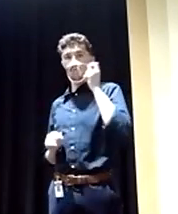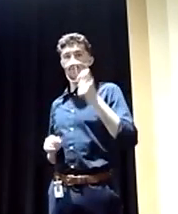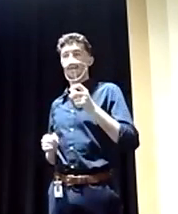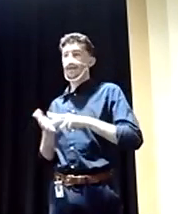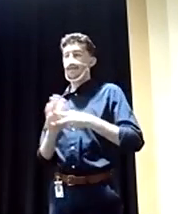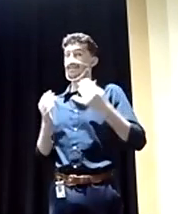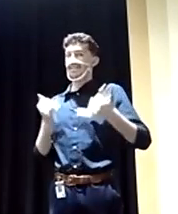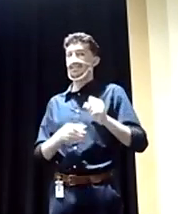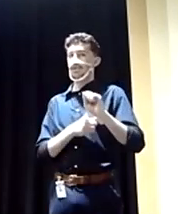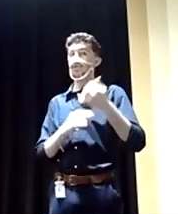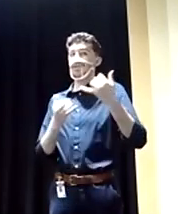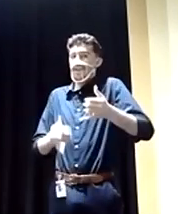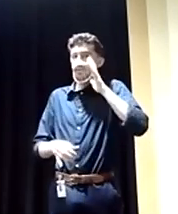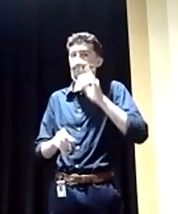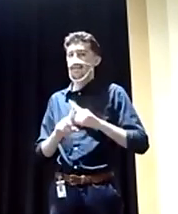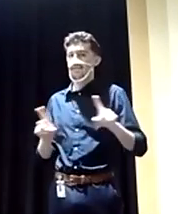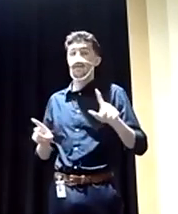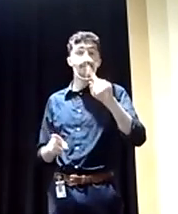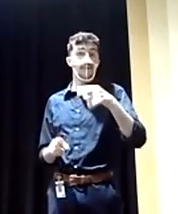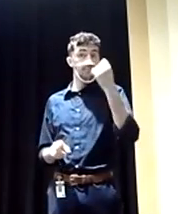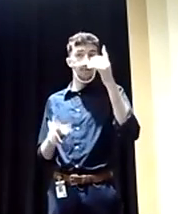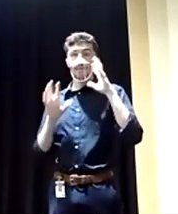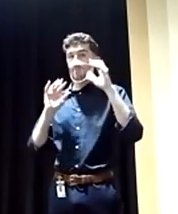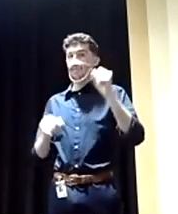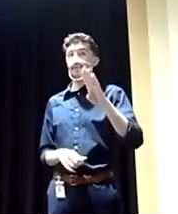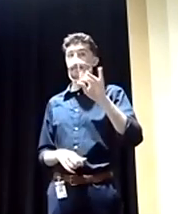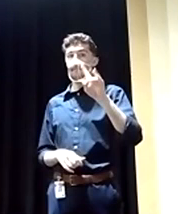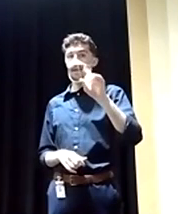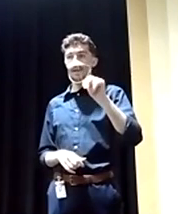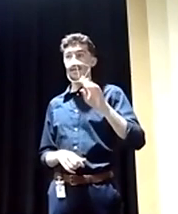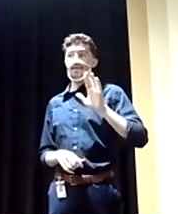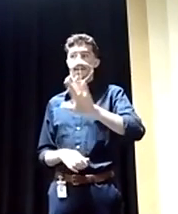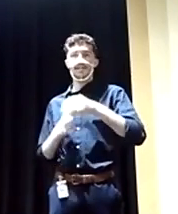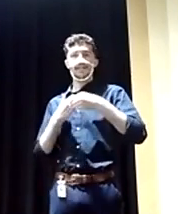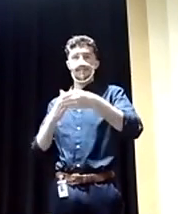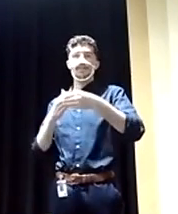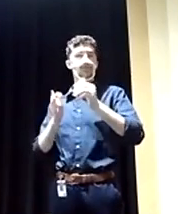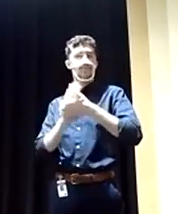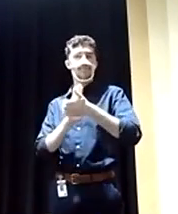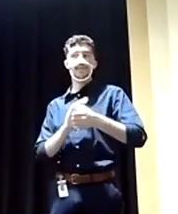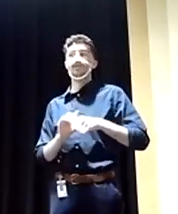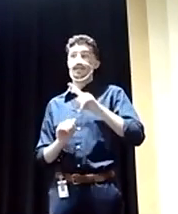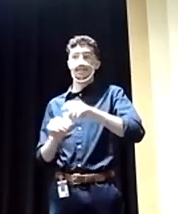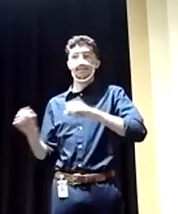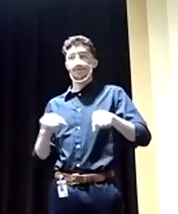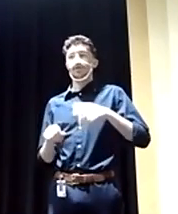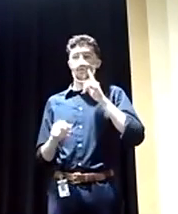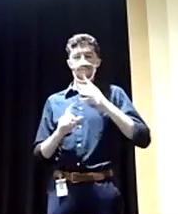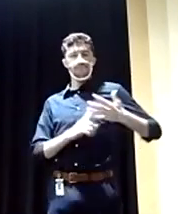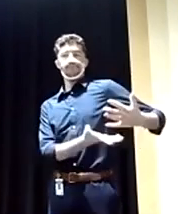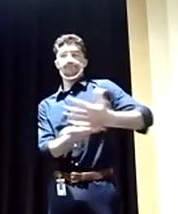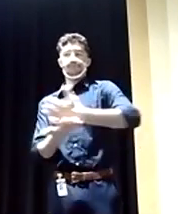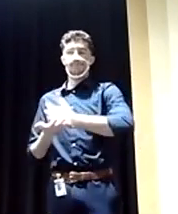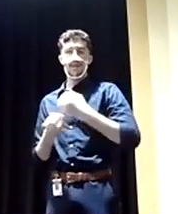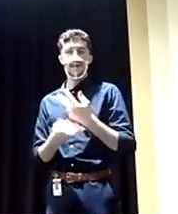But because of President Biden's leadership rallying the world, rallying our NATO allies, Vladimir Putin